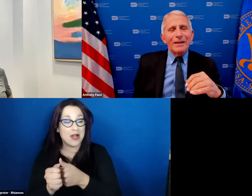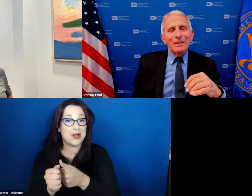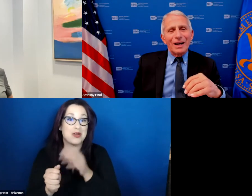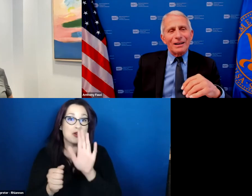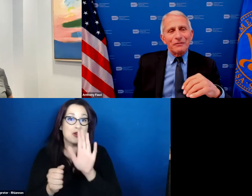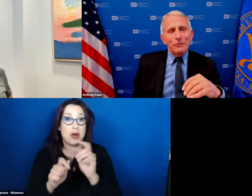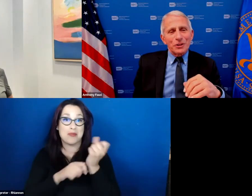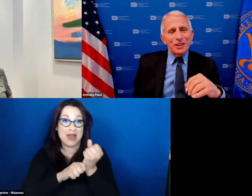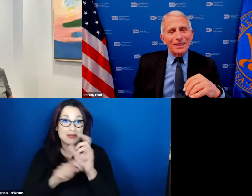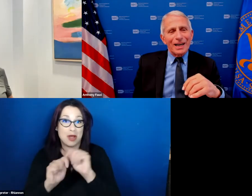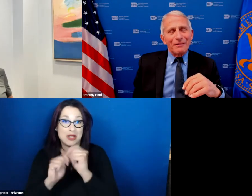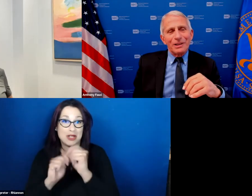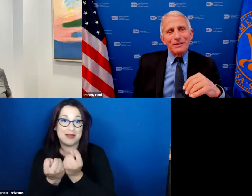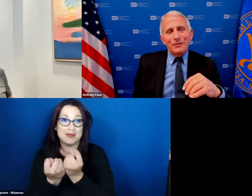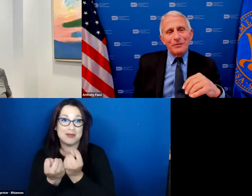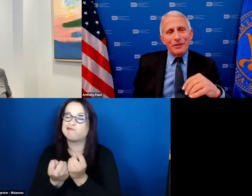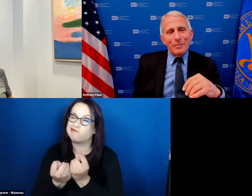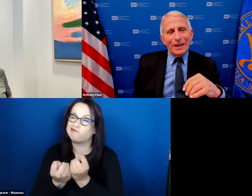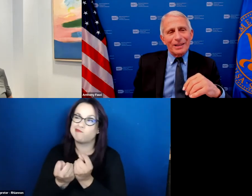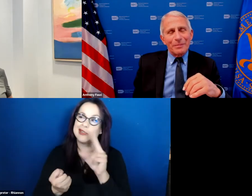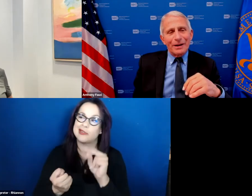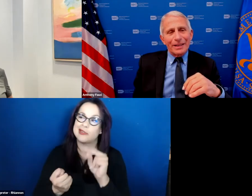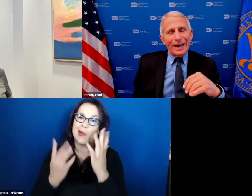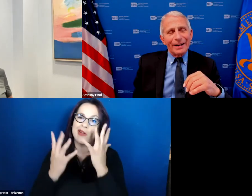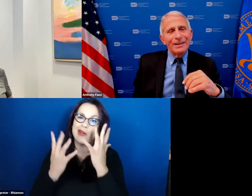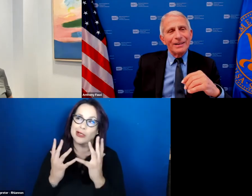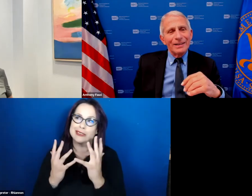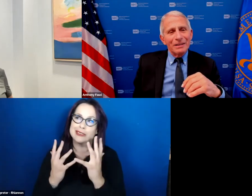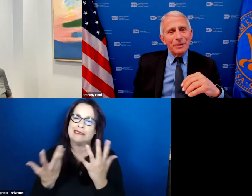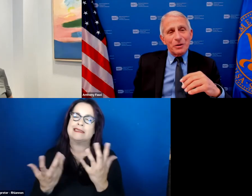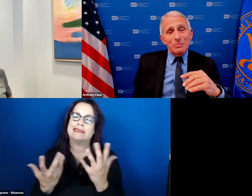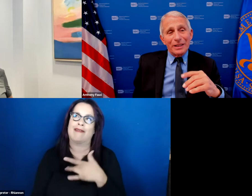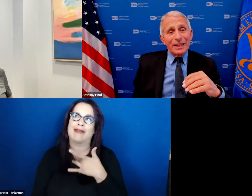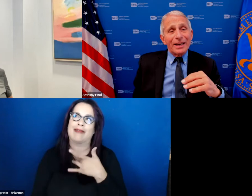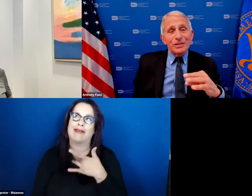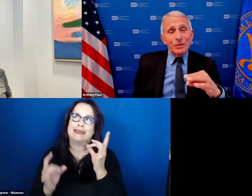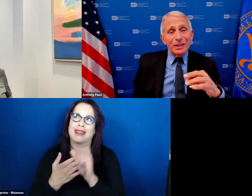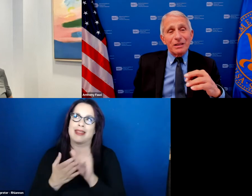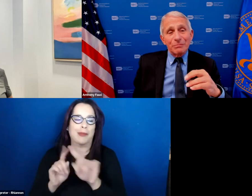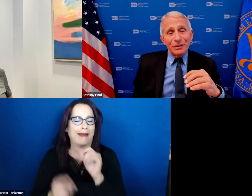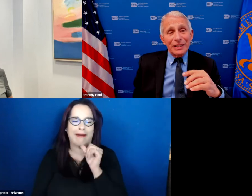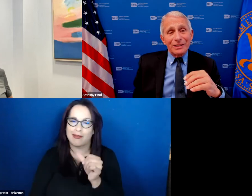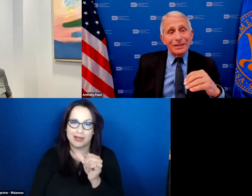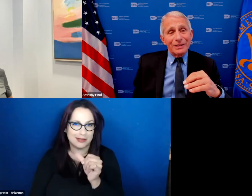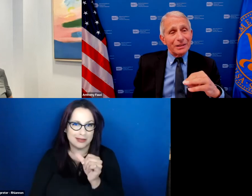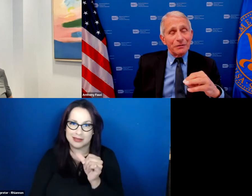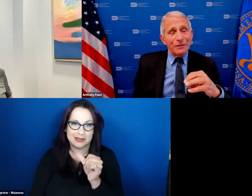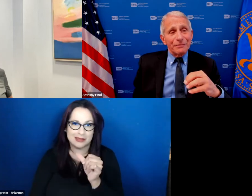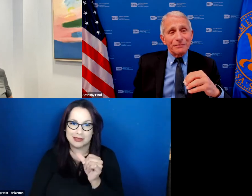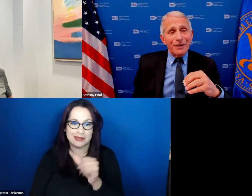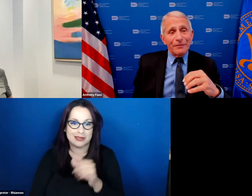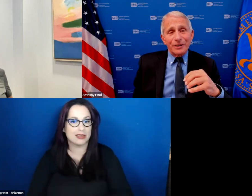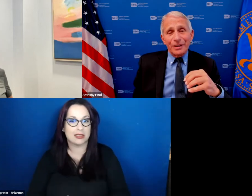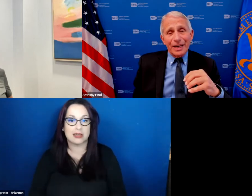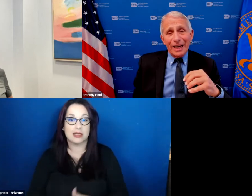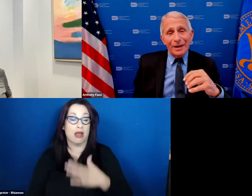I have not unfortunately I really feel very badly about that because my day is really completely you know from